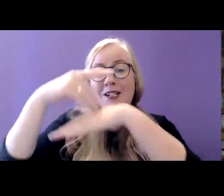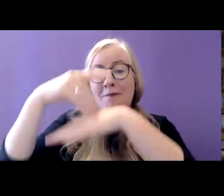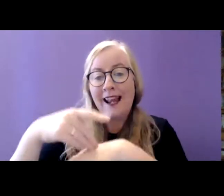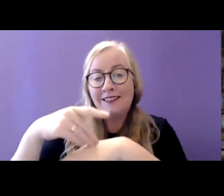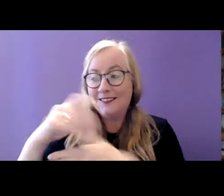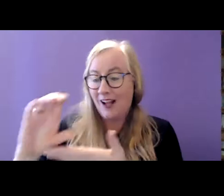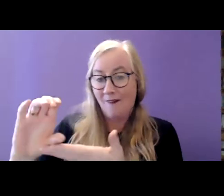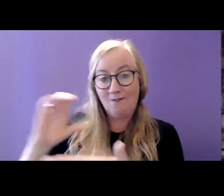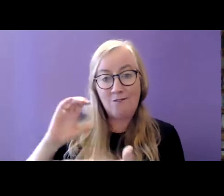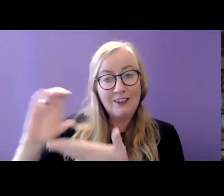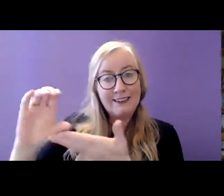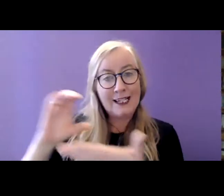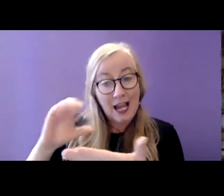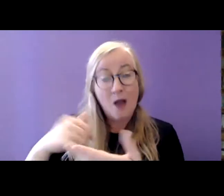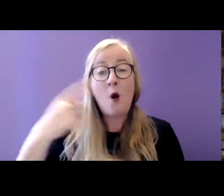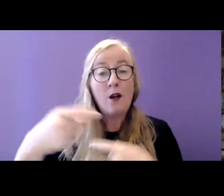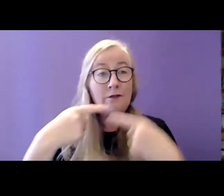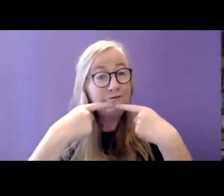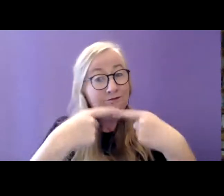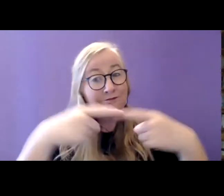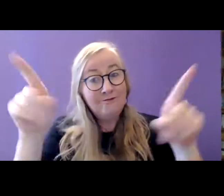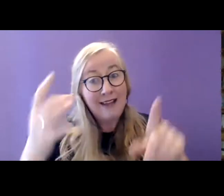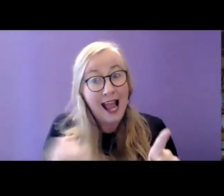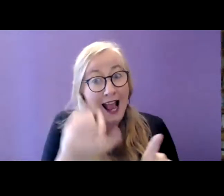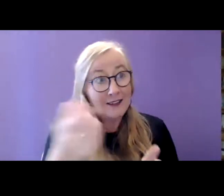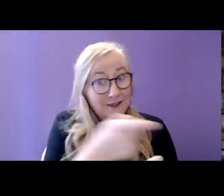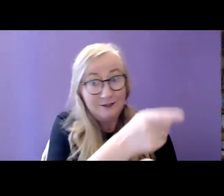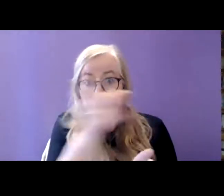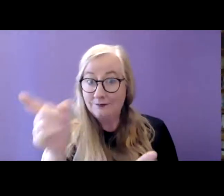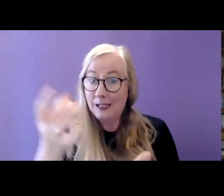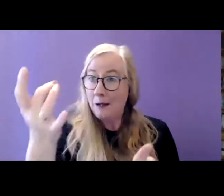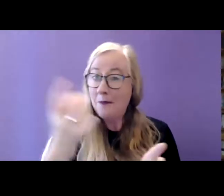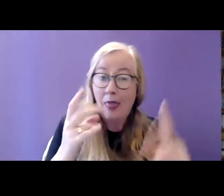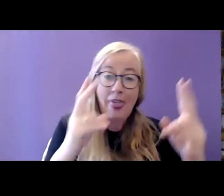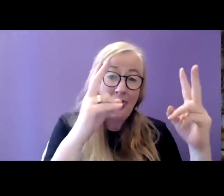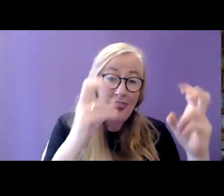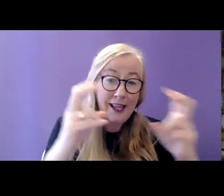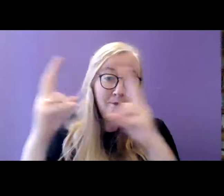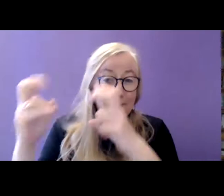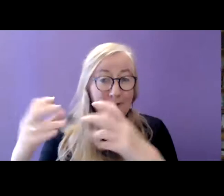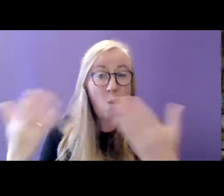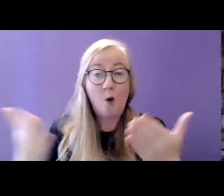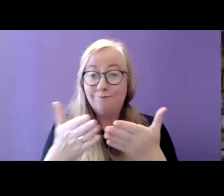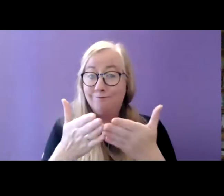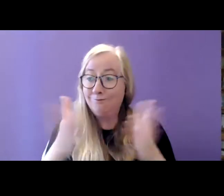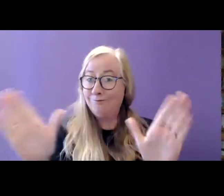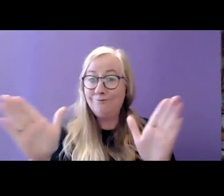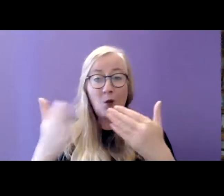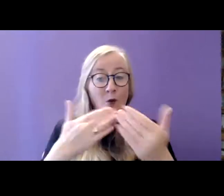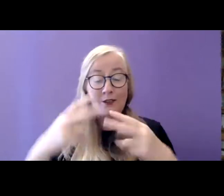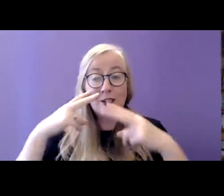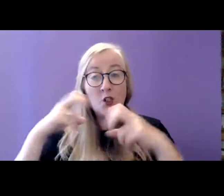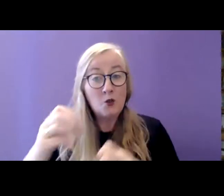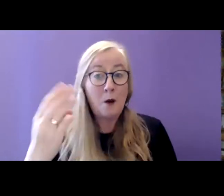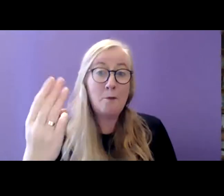available and we put out a call for applications on themes or broad study areas so previous